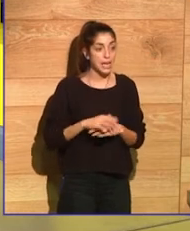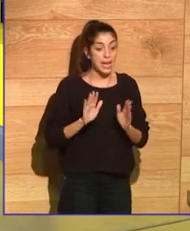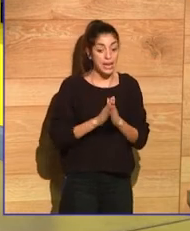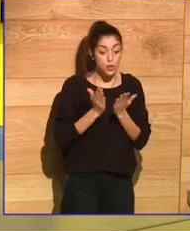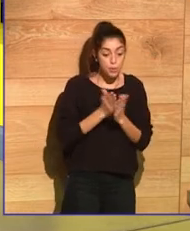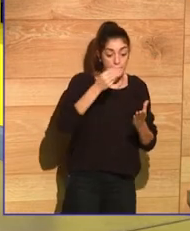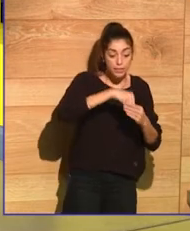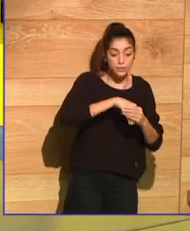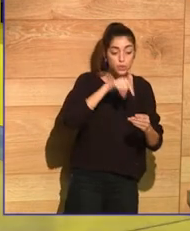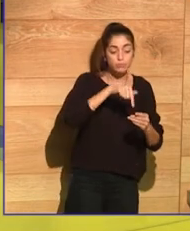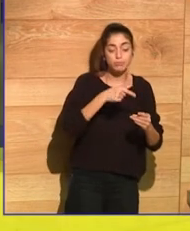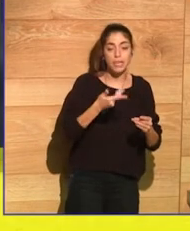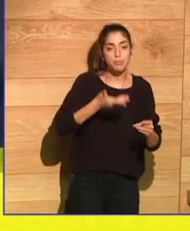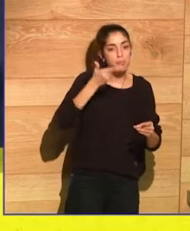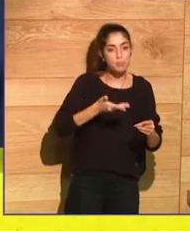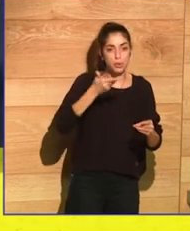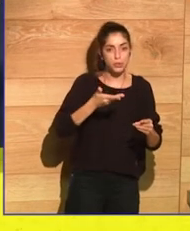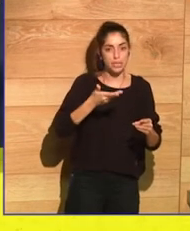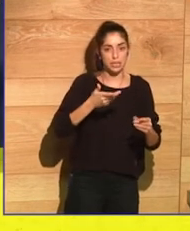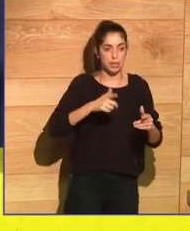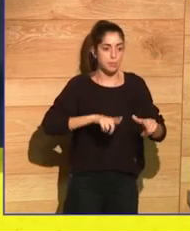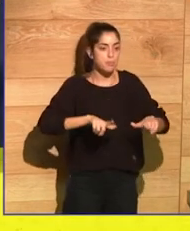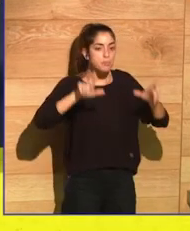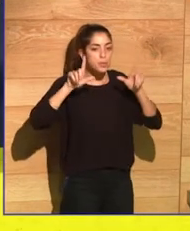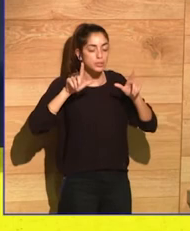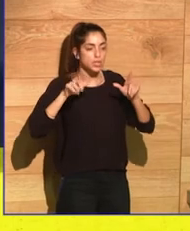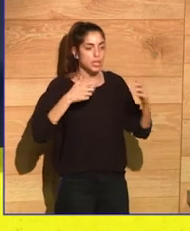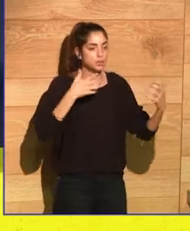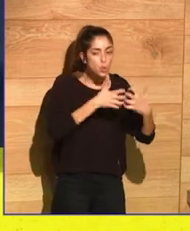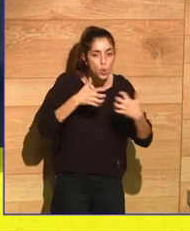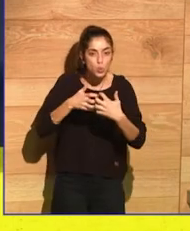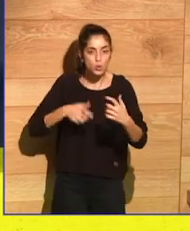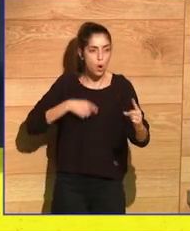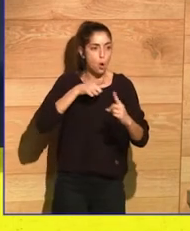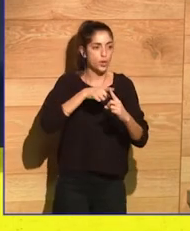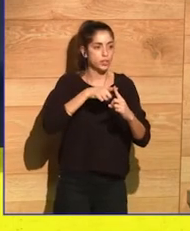Palanik, in your novels, it's very important the way characters fight